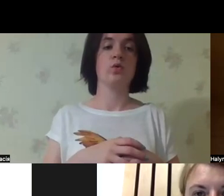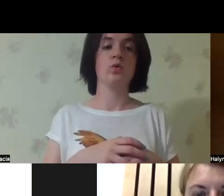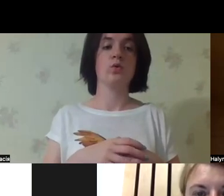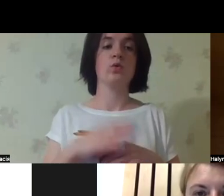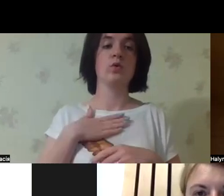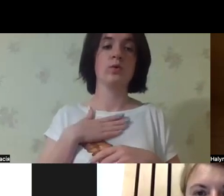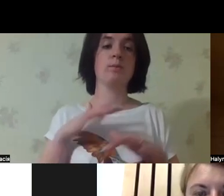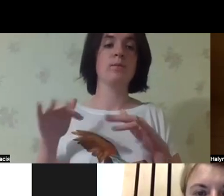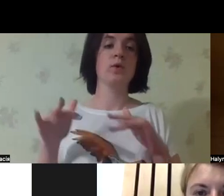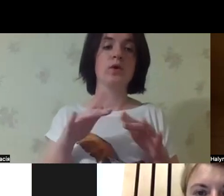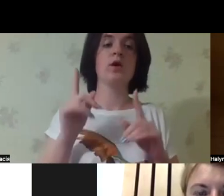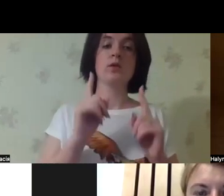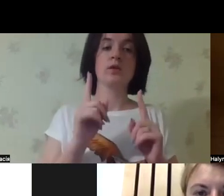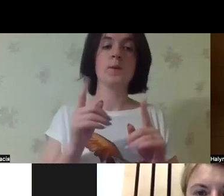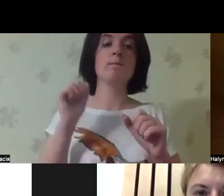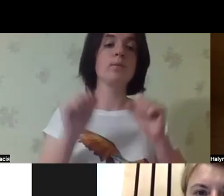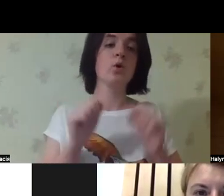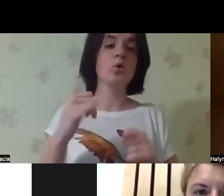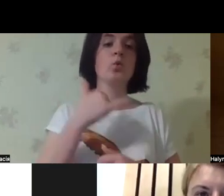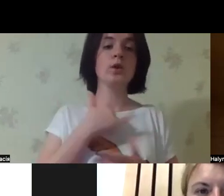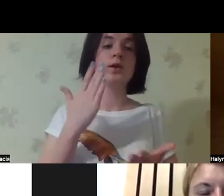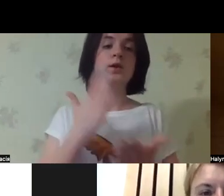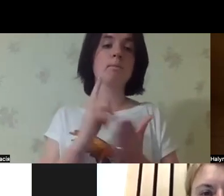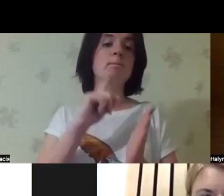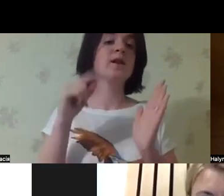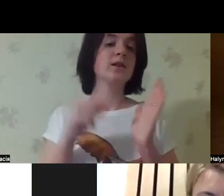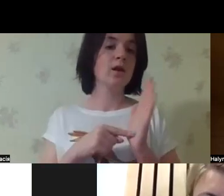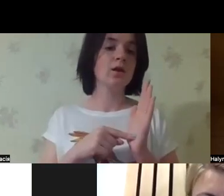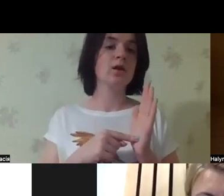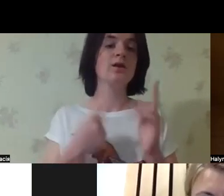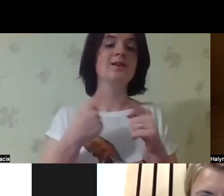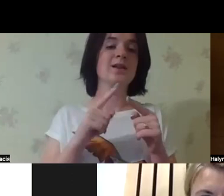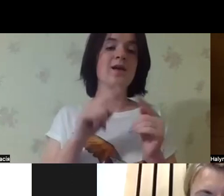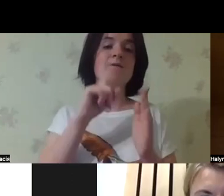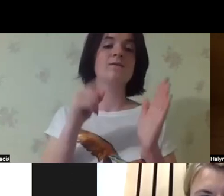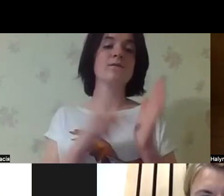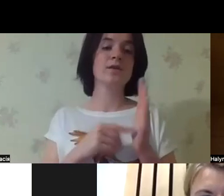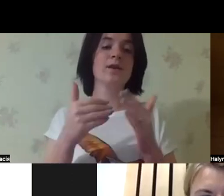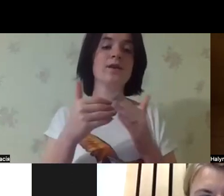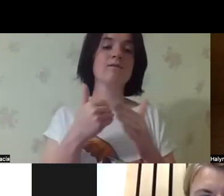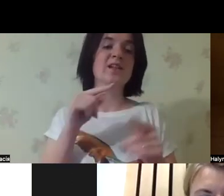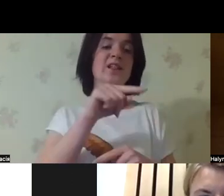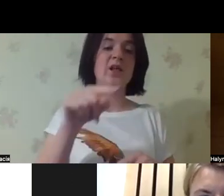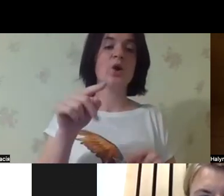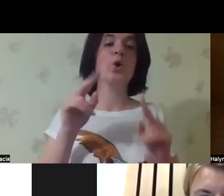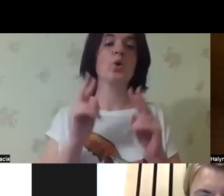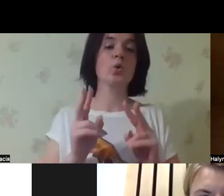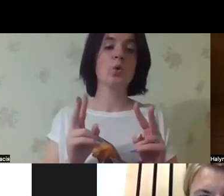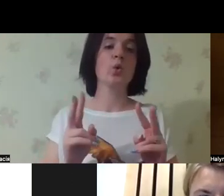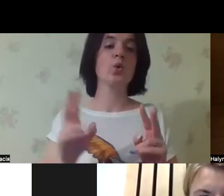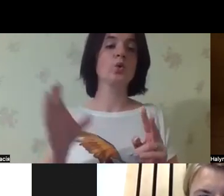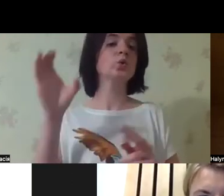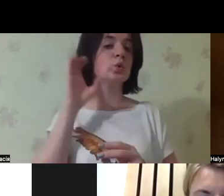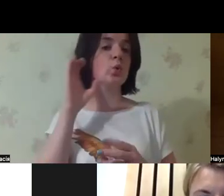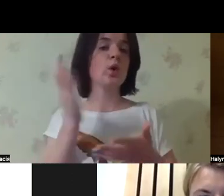the planned time of the event, but we have some questions